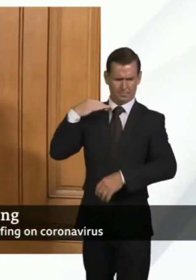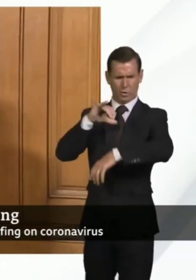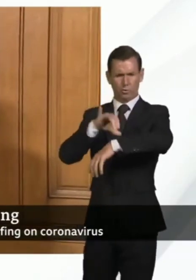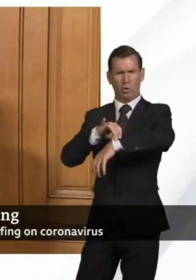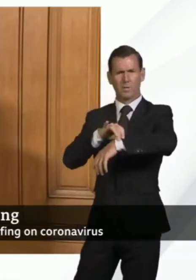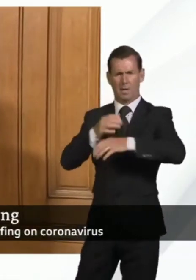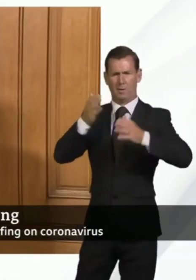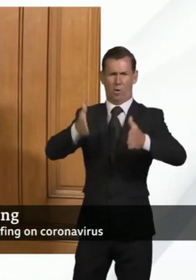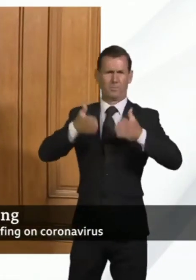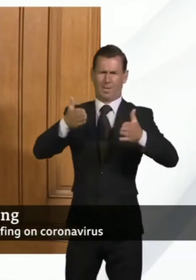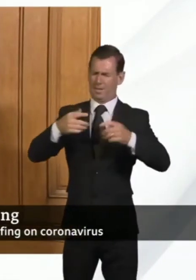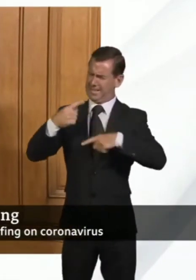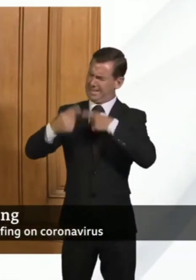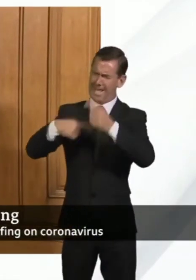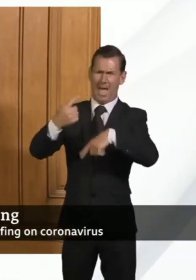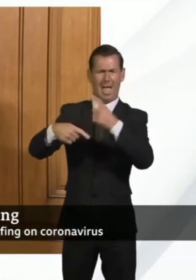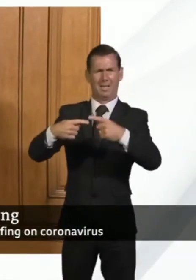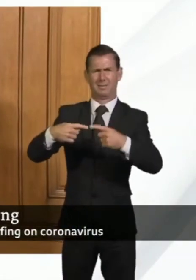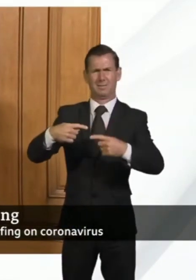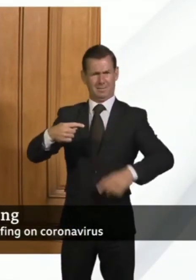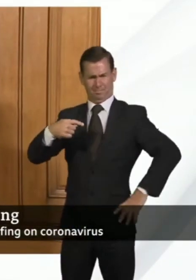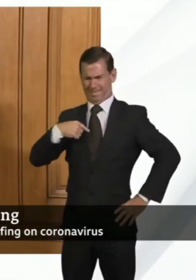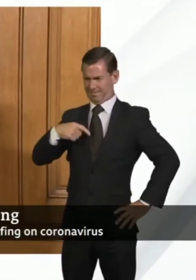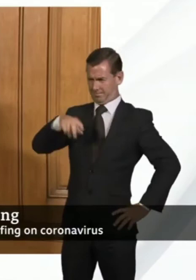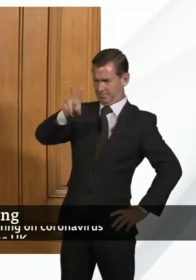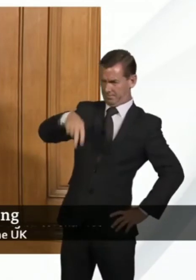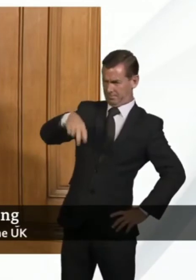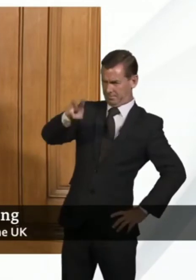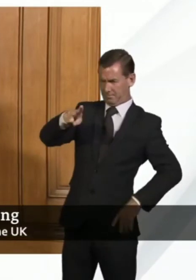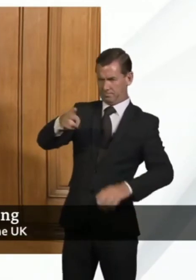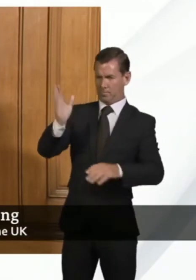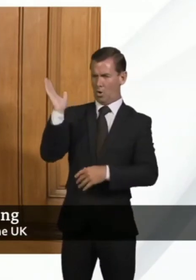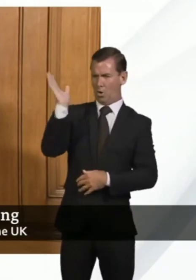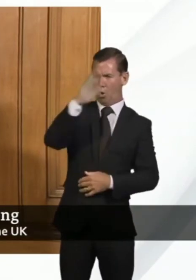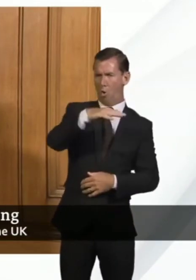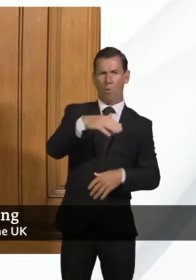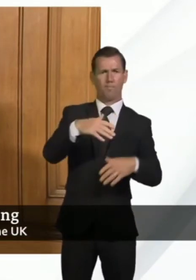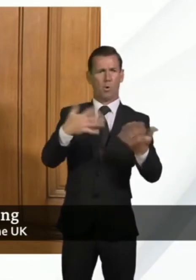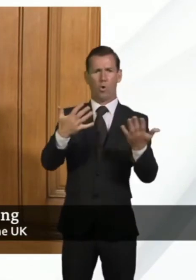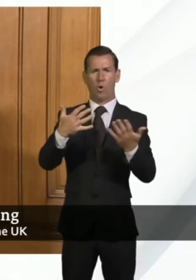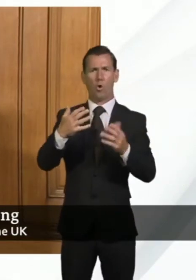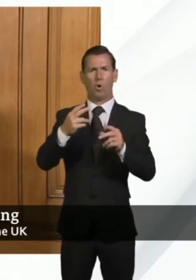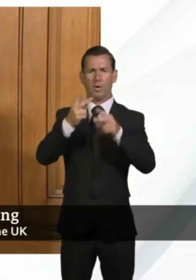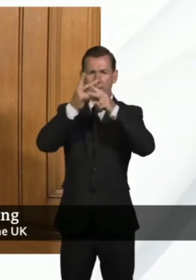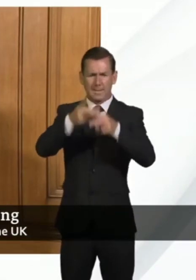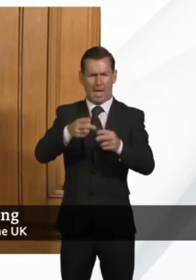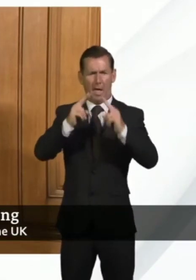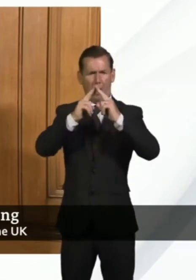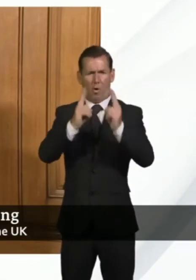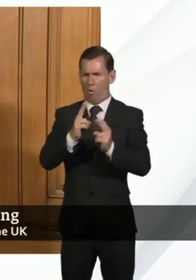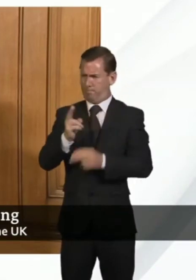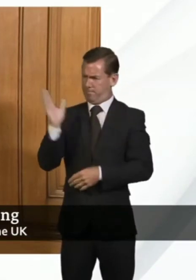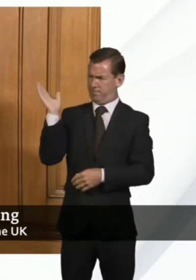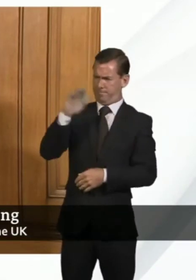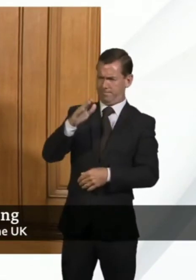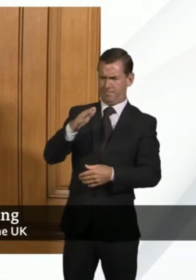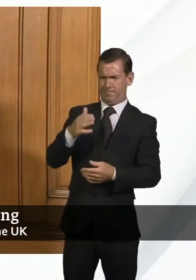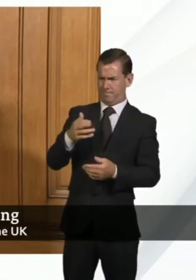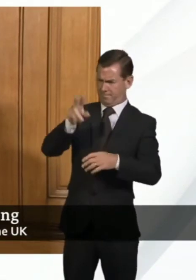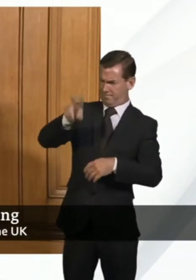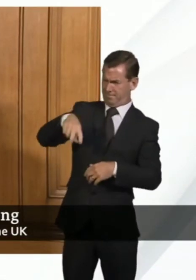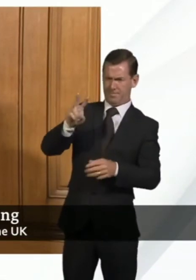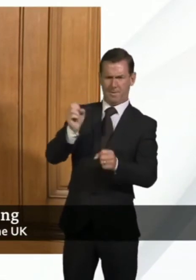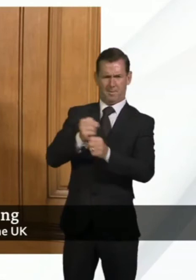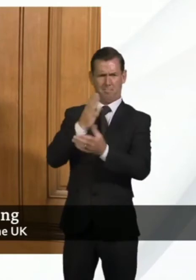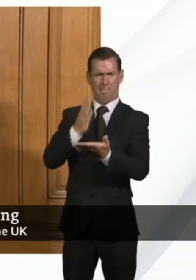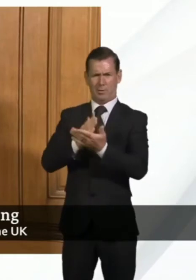I wouldn't discharge a patient from a hospital into whatever setting, home or care home, unless I was absolutely